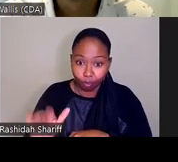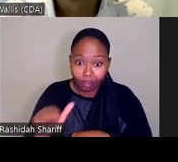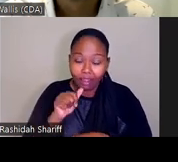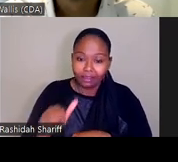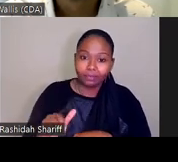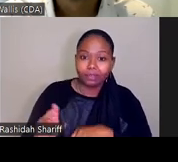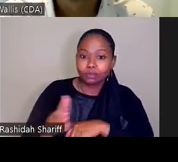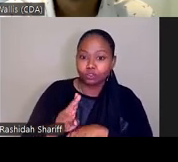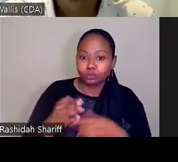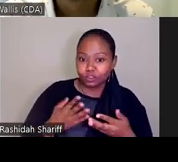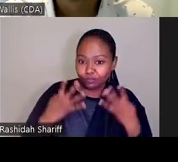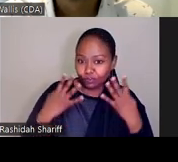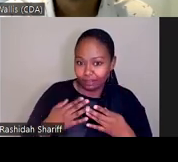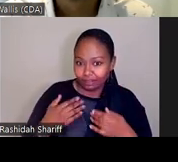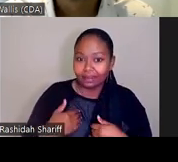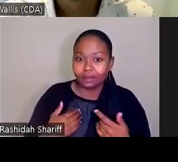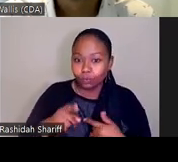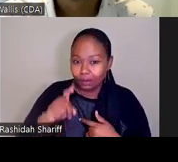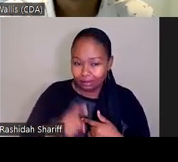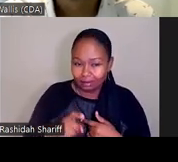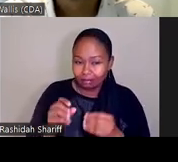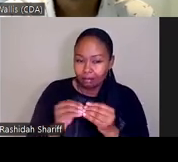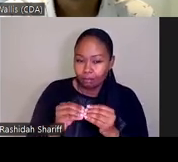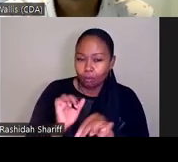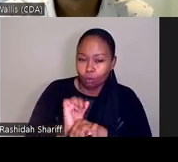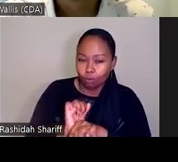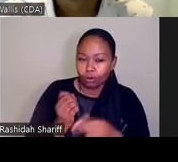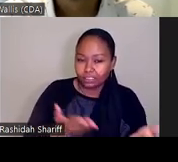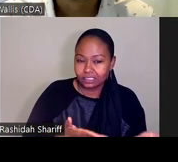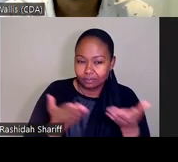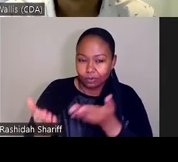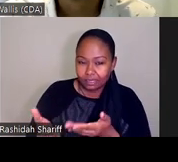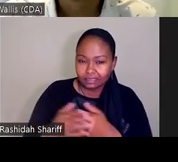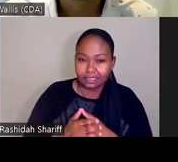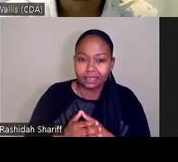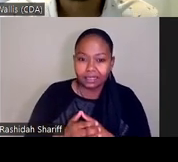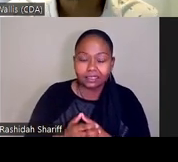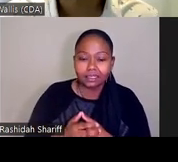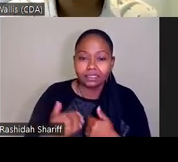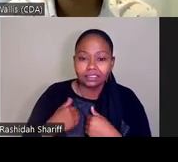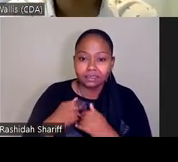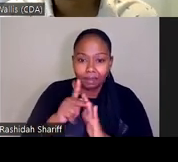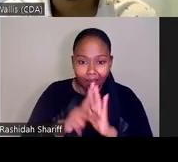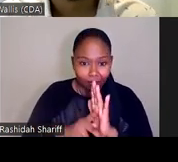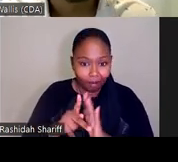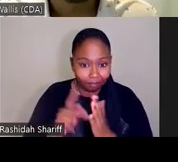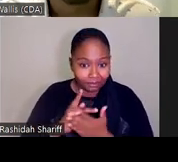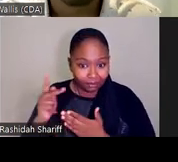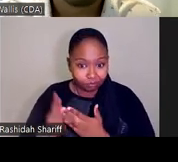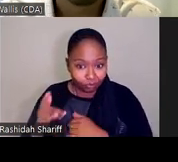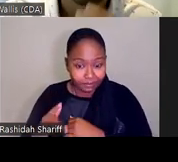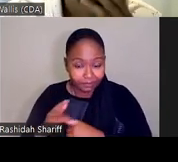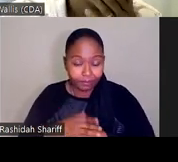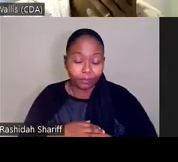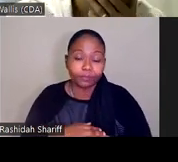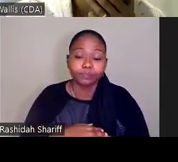friendly. We can do some back end work to present the data in a manner that leads to those policy and program takeaways. And so Evan's been working hard at that and